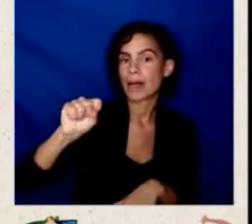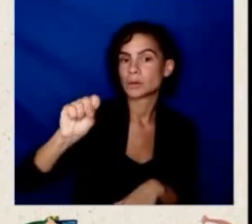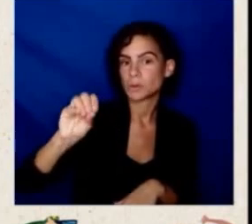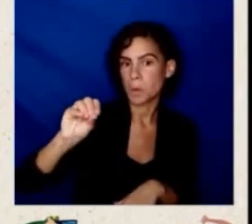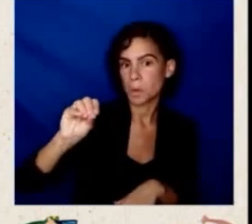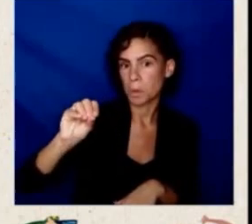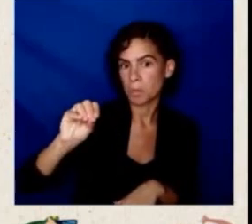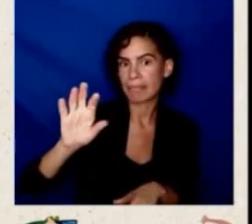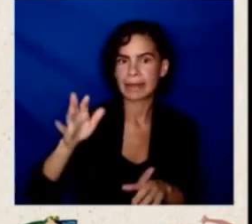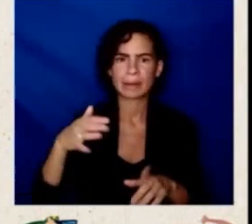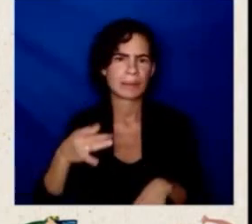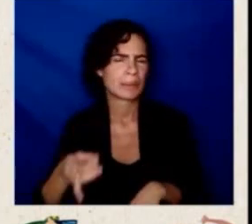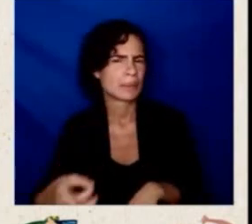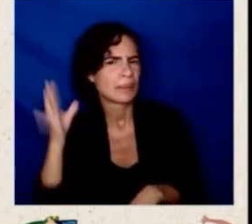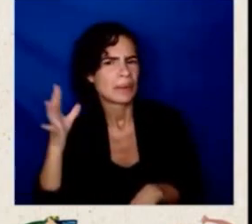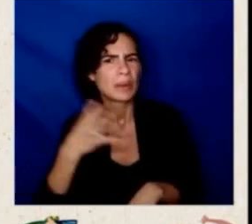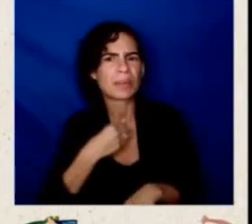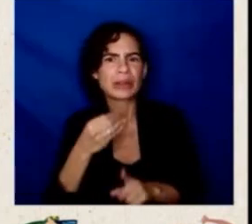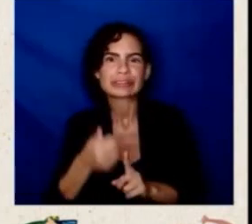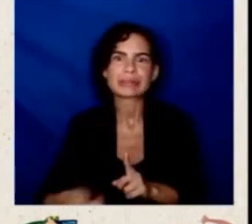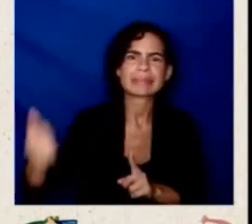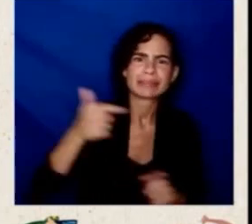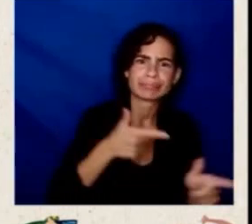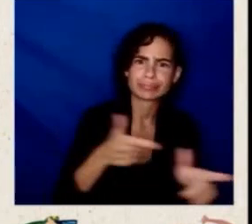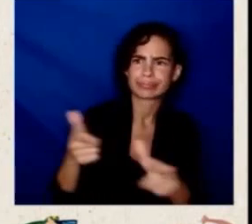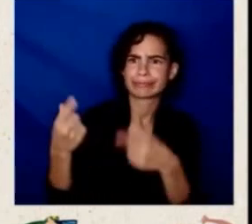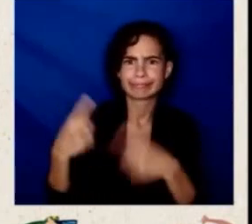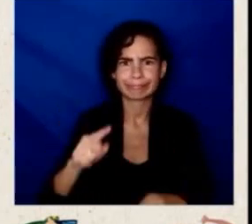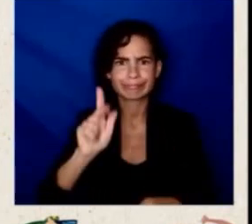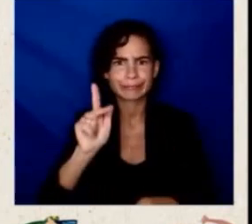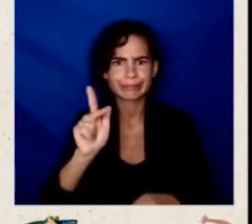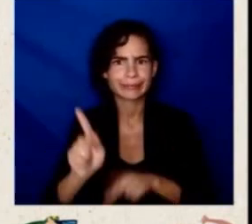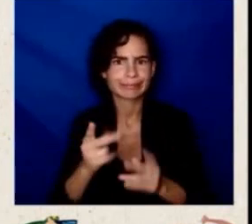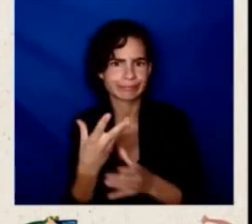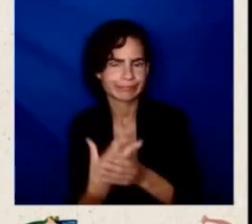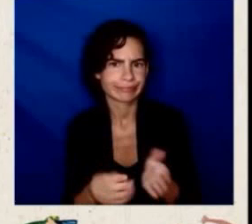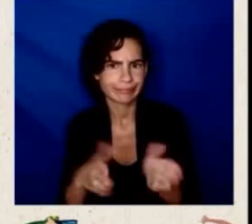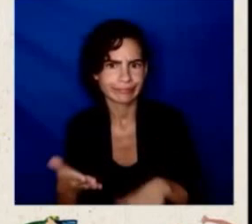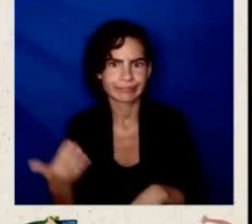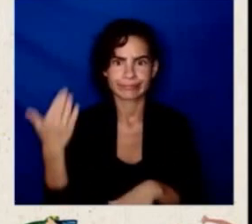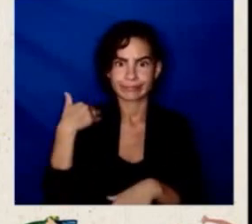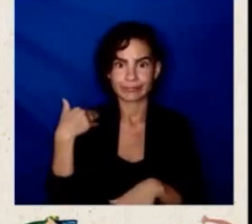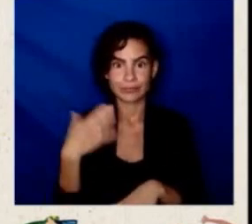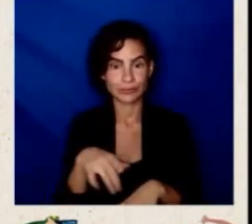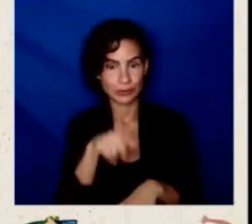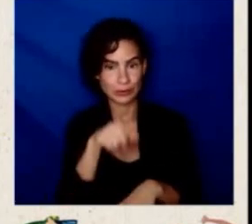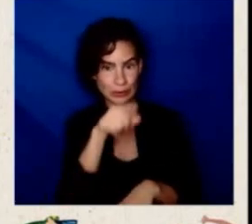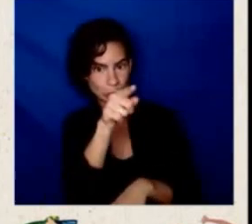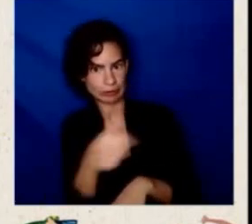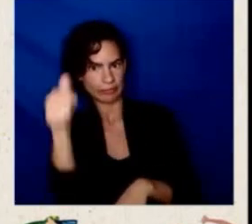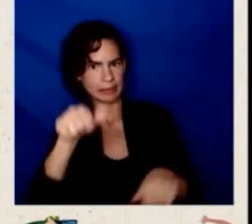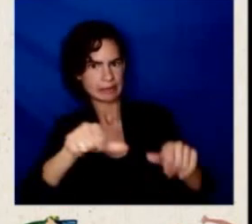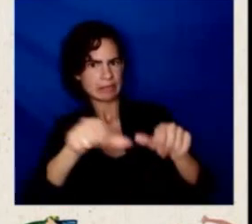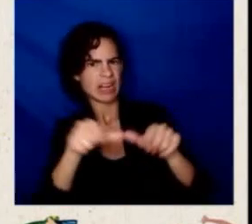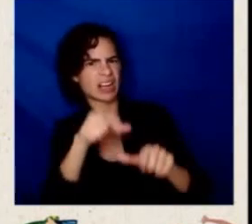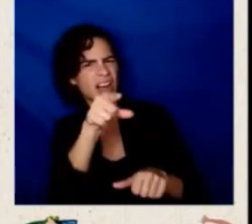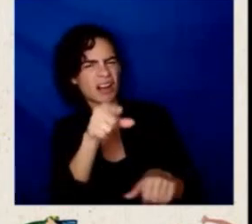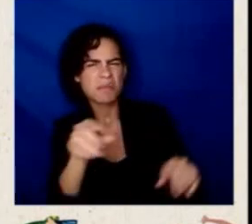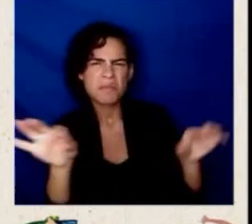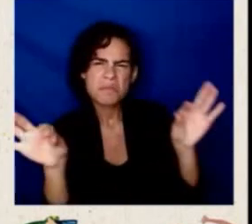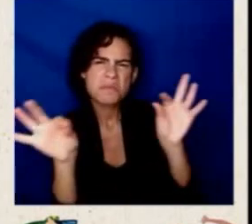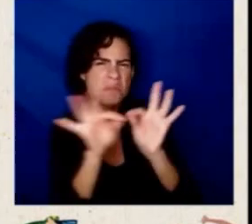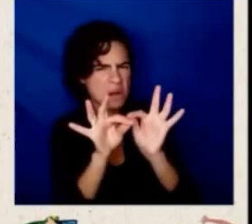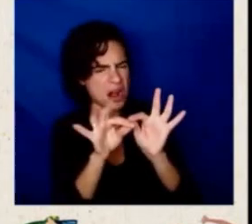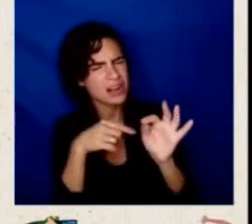individuals, again think having you in this role is so critical. We will come to you. Our next